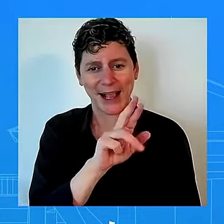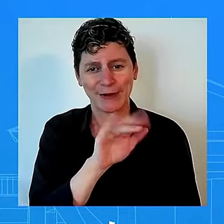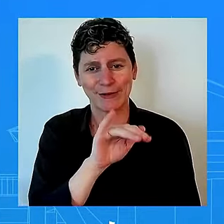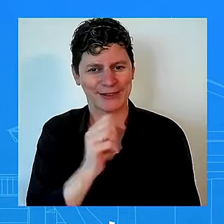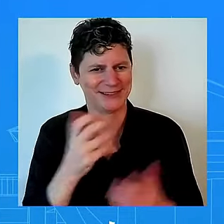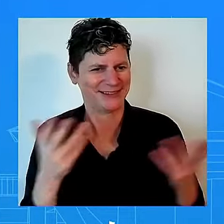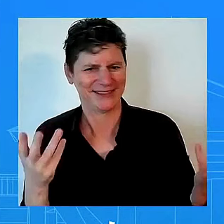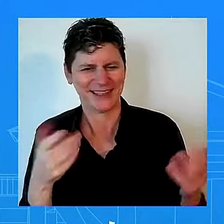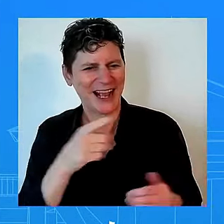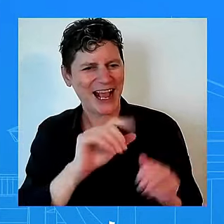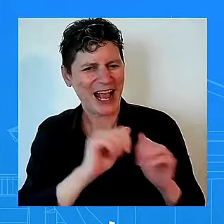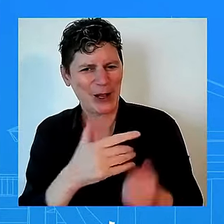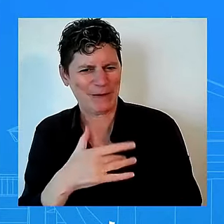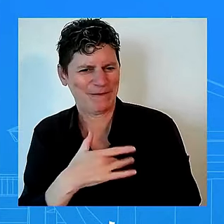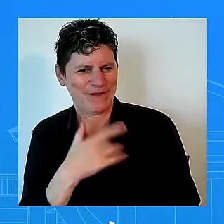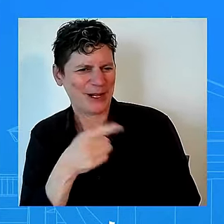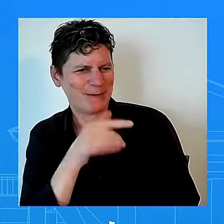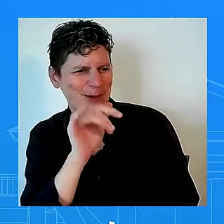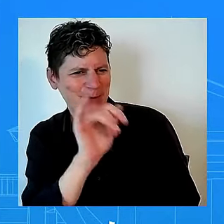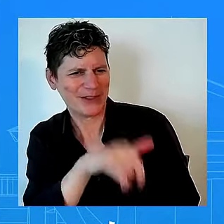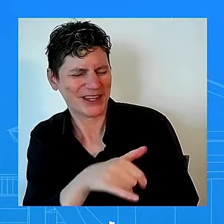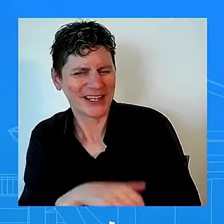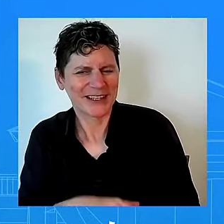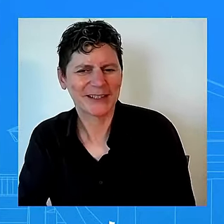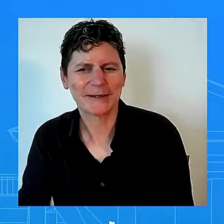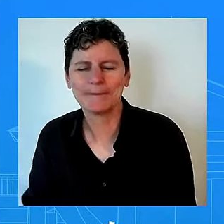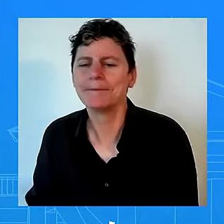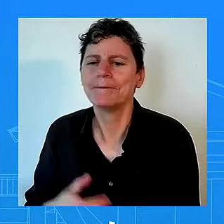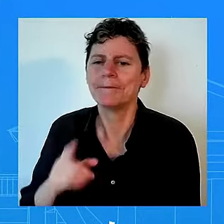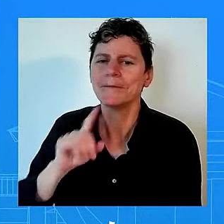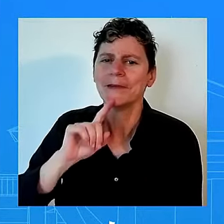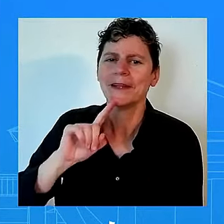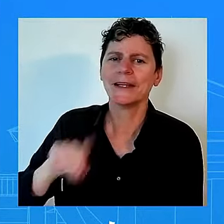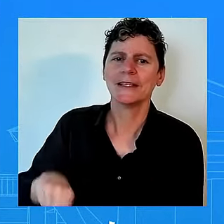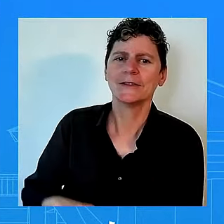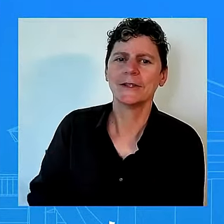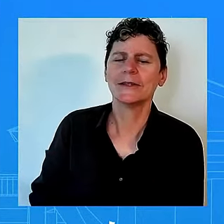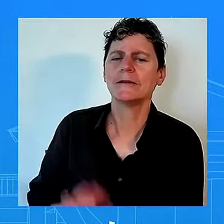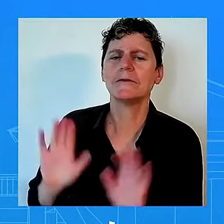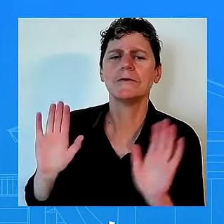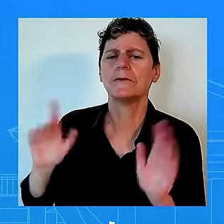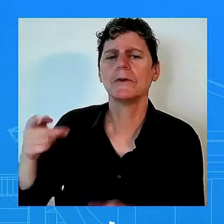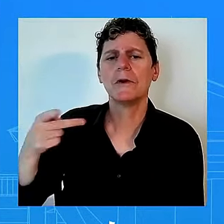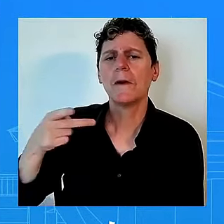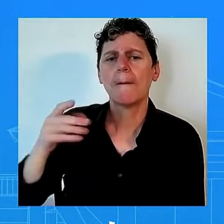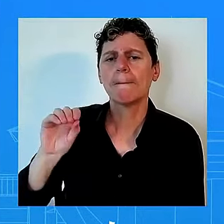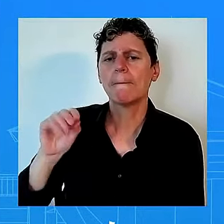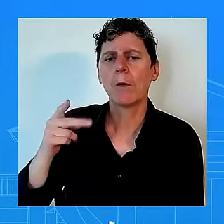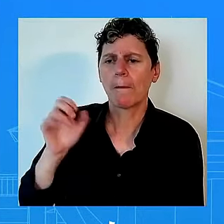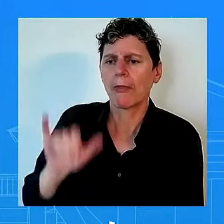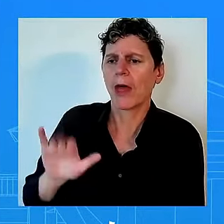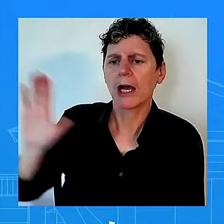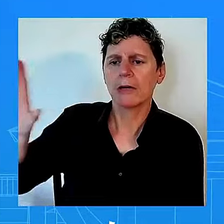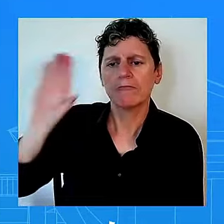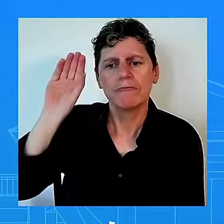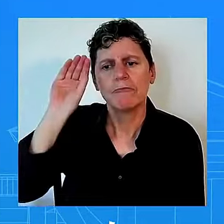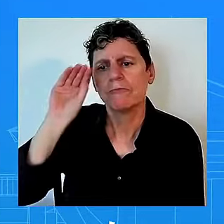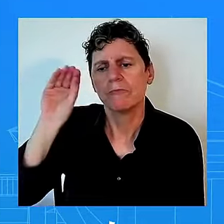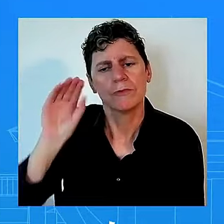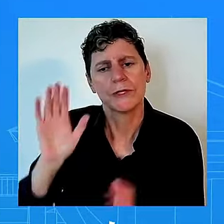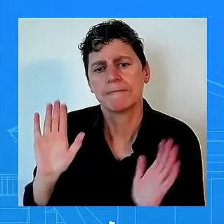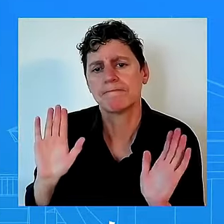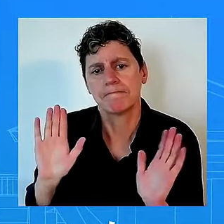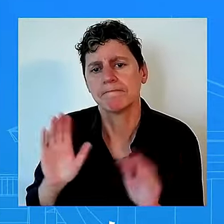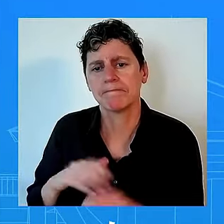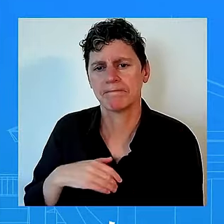more comments from here i have not spoken to the president about the post-specific comments on the of this coming election okay